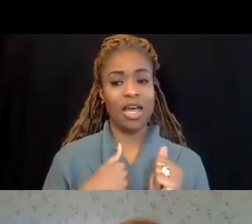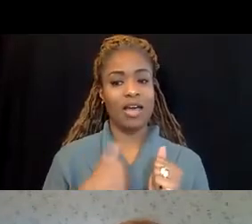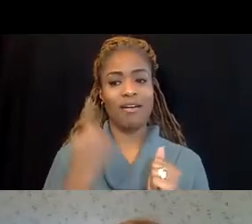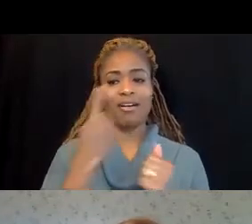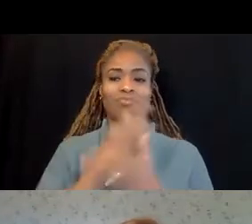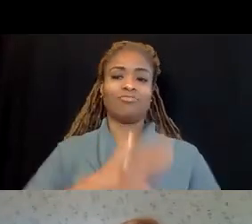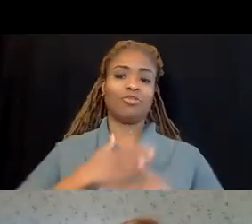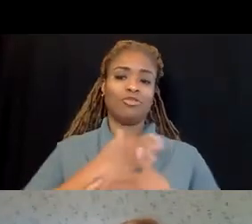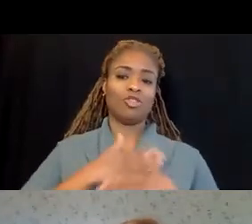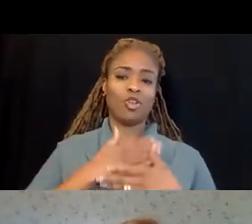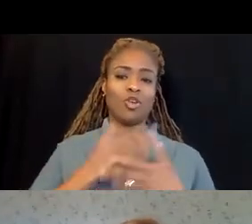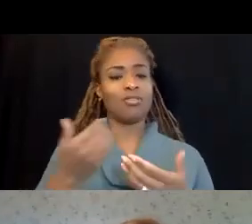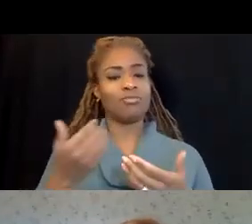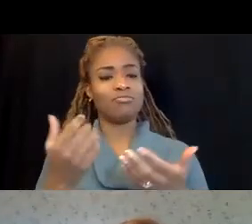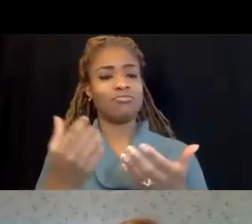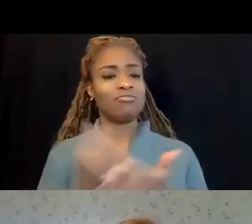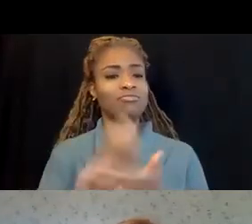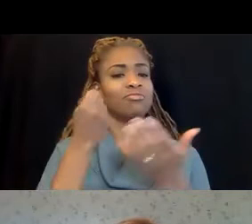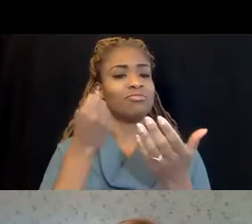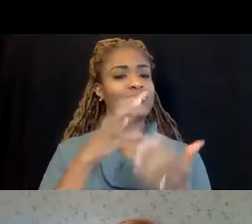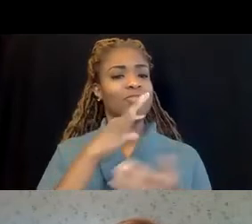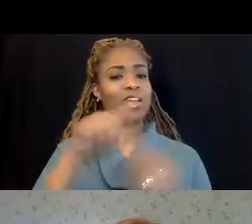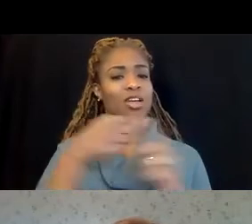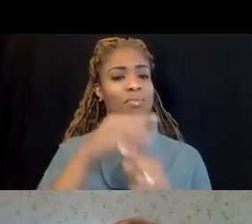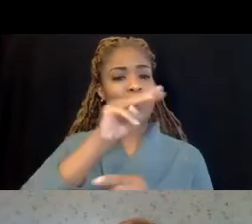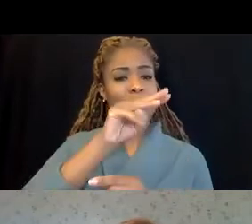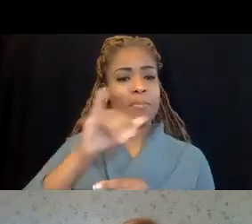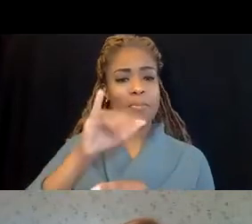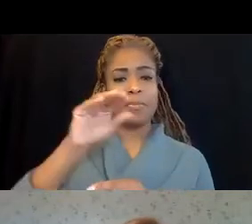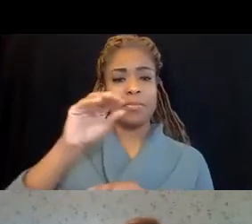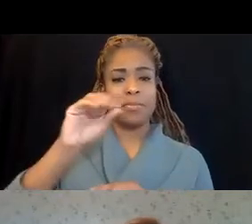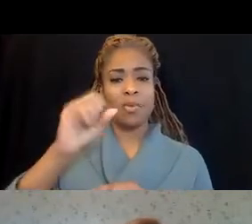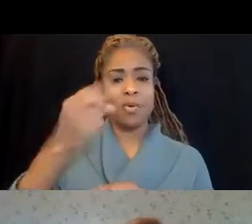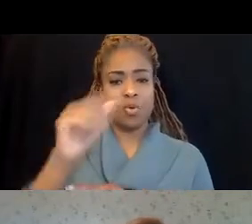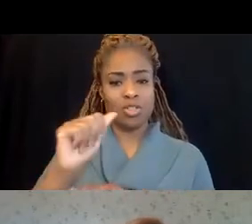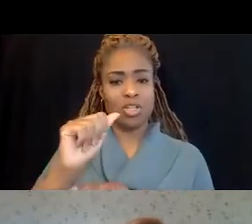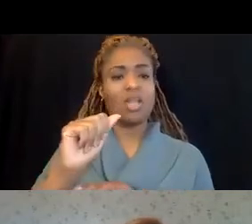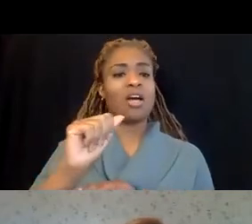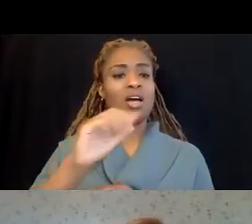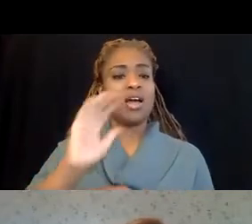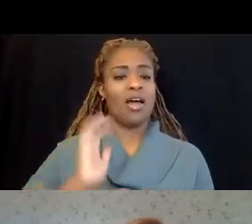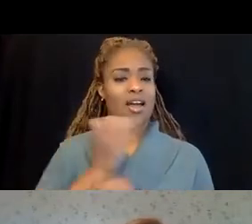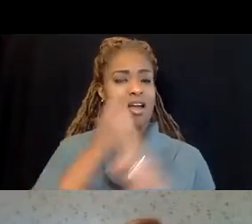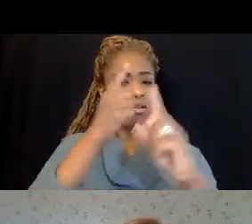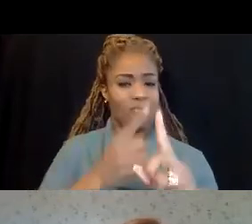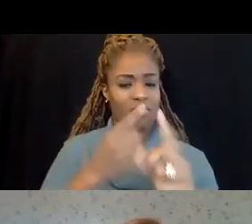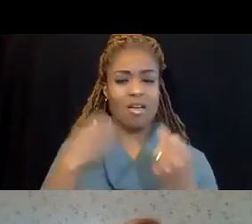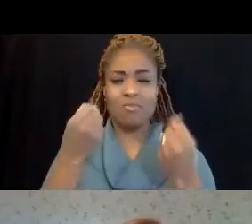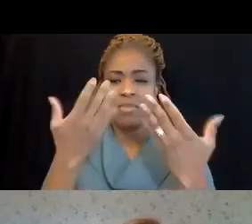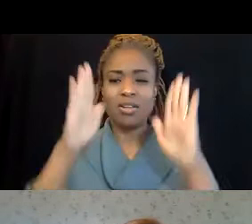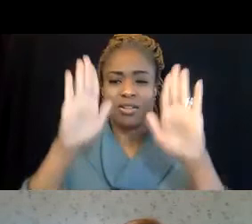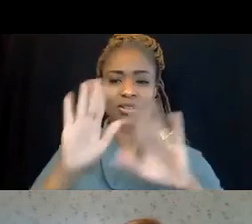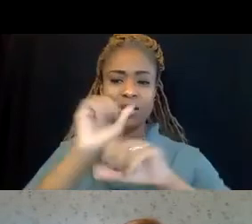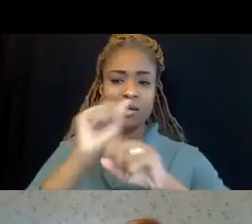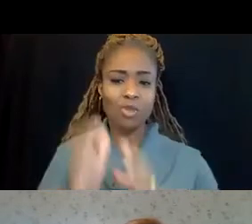getting a chance to talk about MIOSHA and our mission. And we have a lot of great employees, great teams